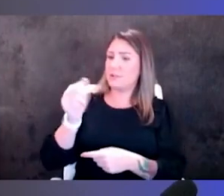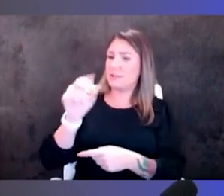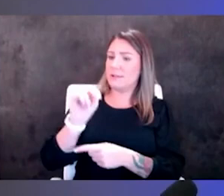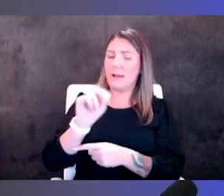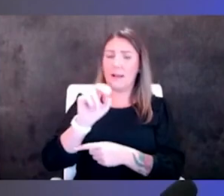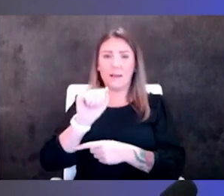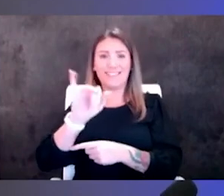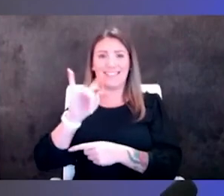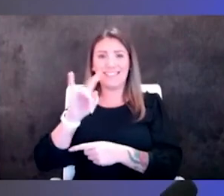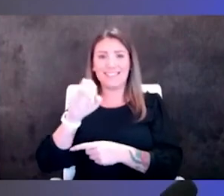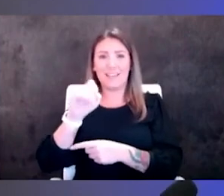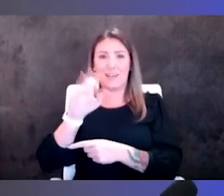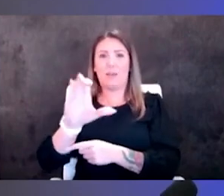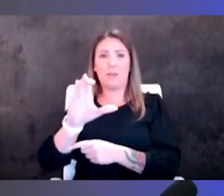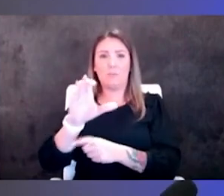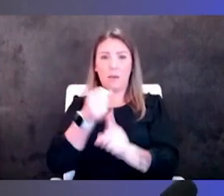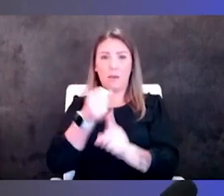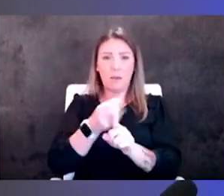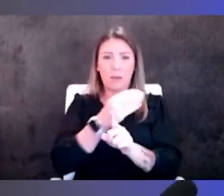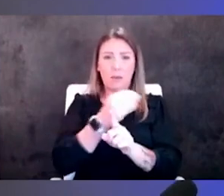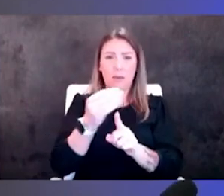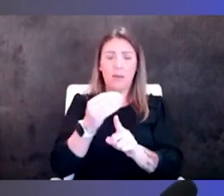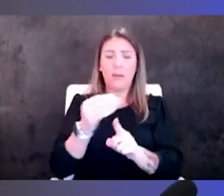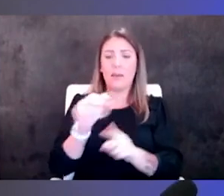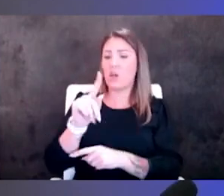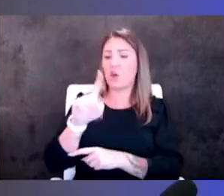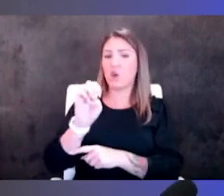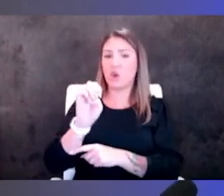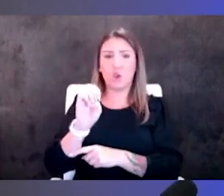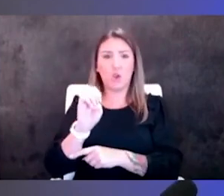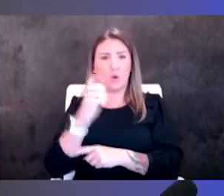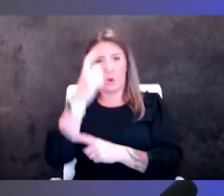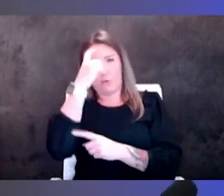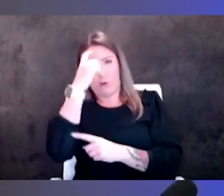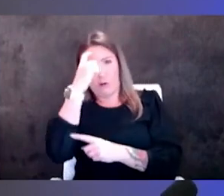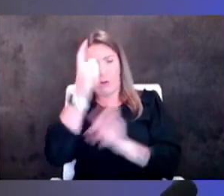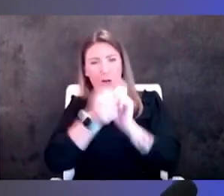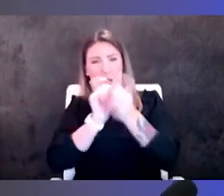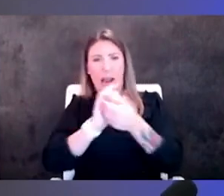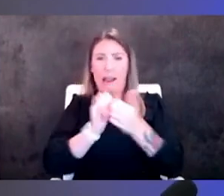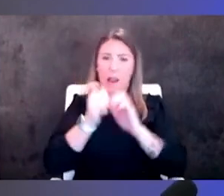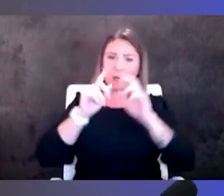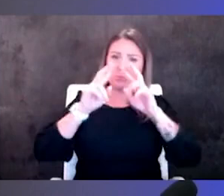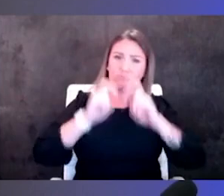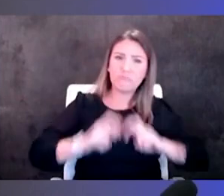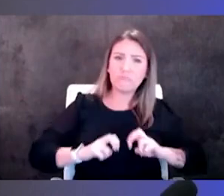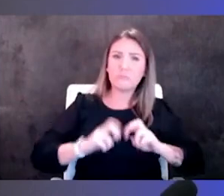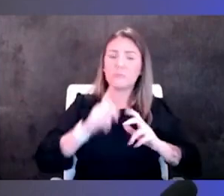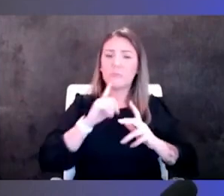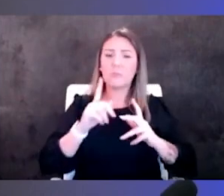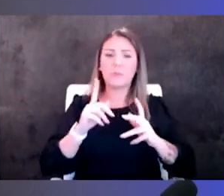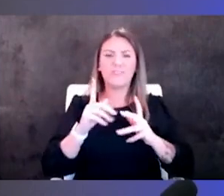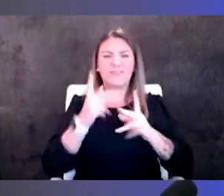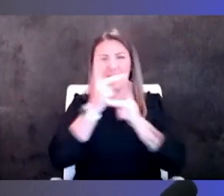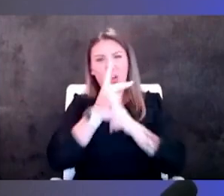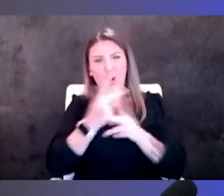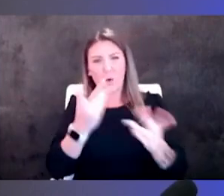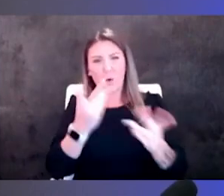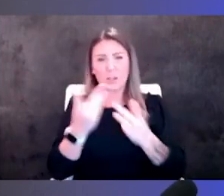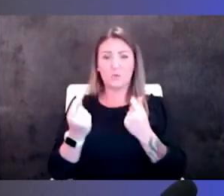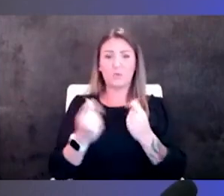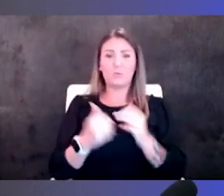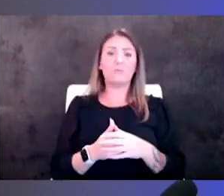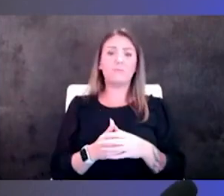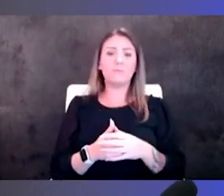and and anybody with acute neurologic change how do we assess them how do we start the work up uh and whatnot um and so just